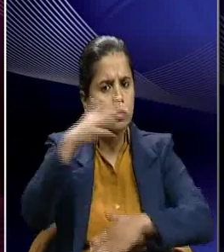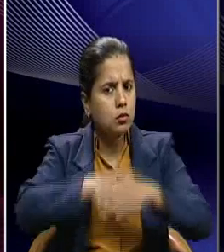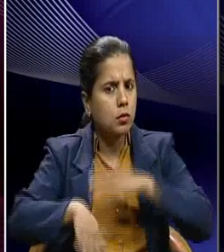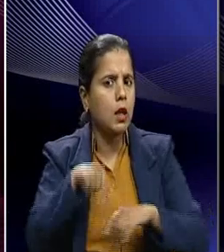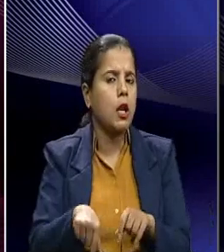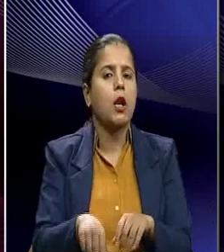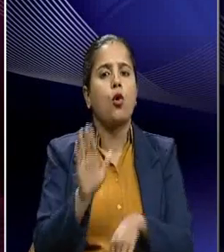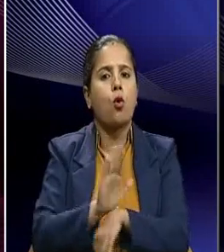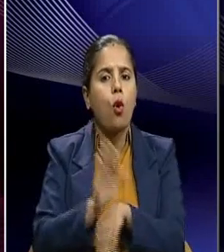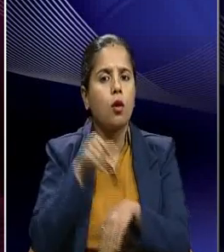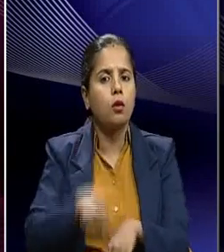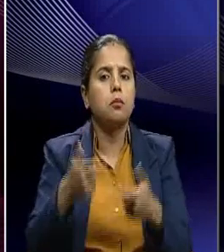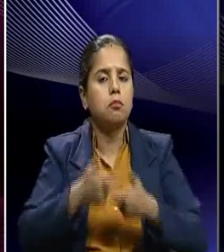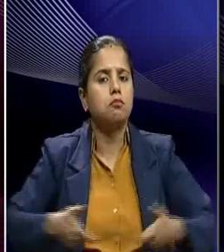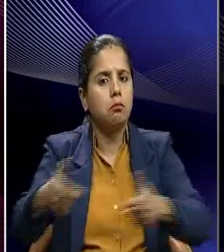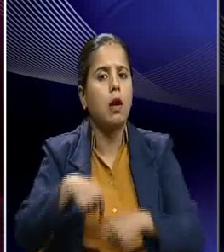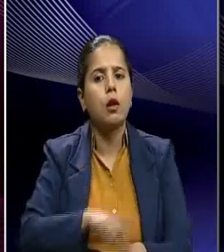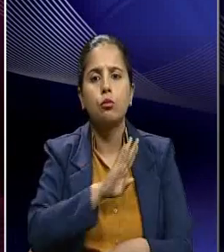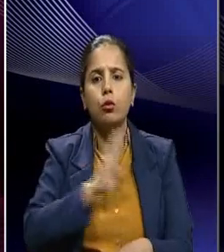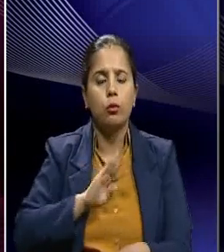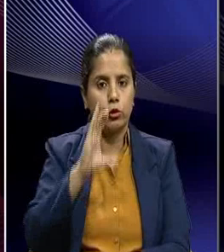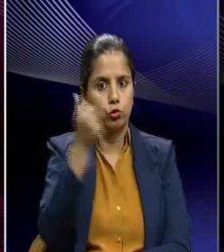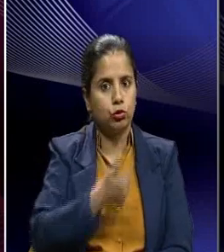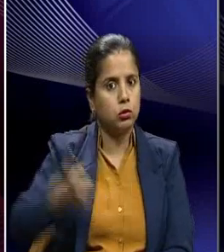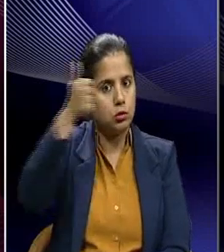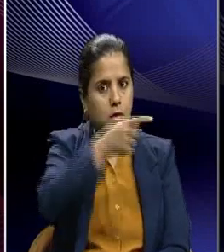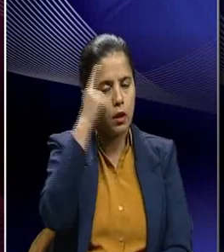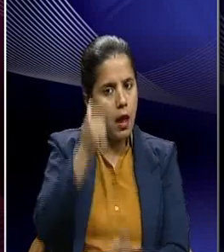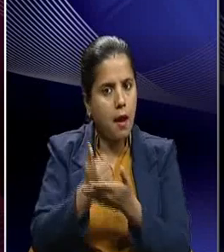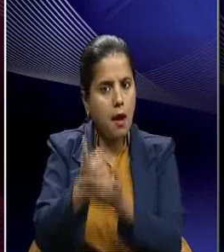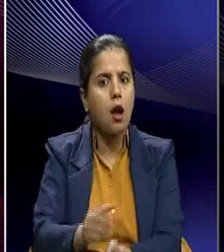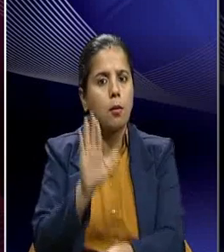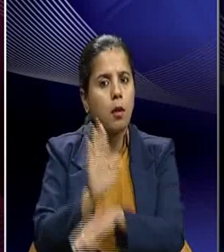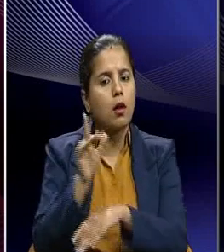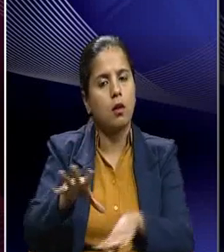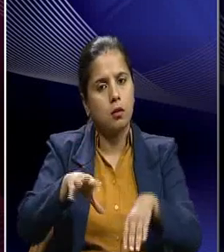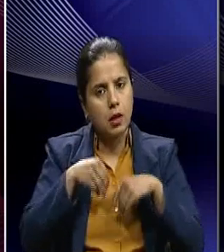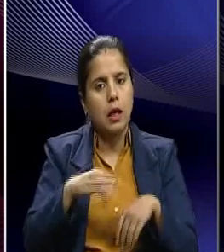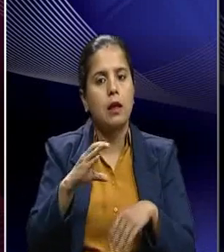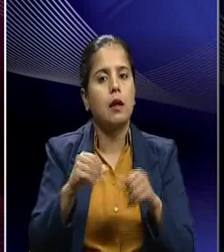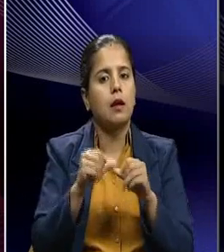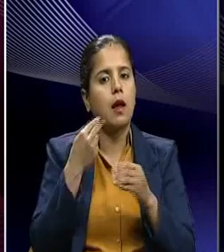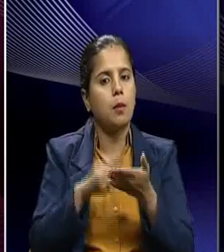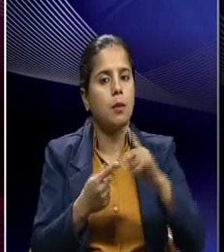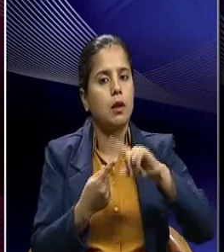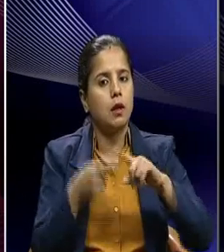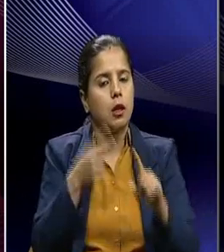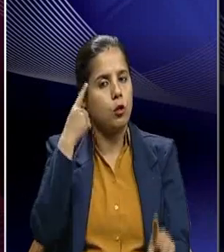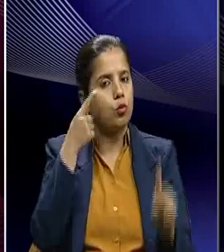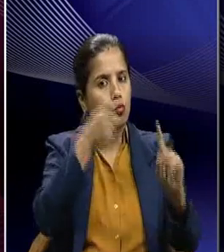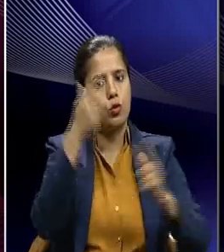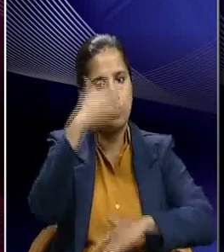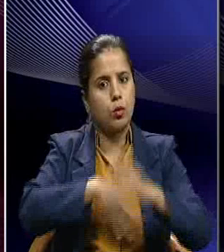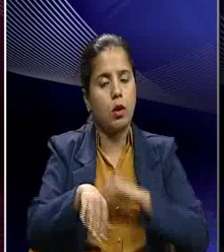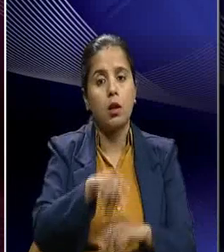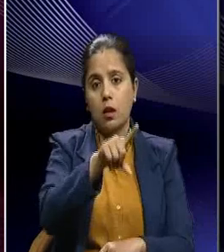parliamentary board as its chairman and helped the party accept the cabinet mission plan and ultimately formed the interim government